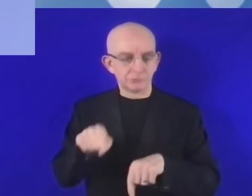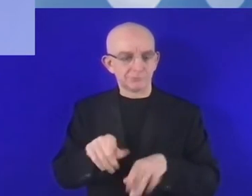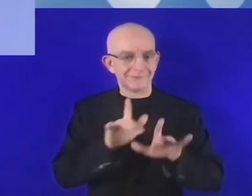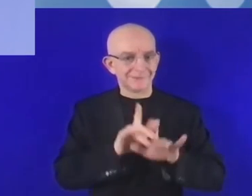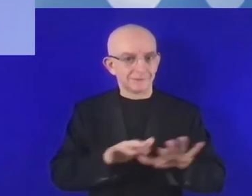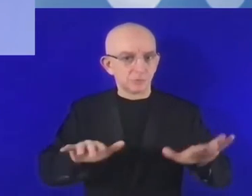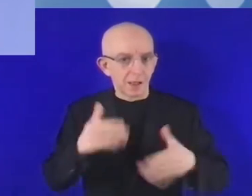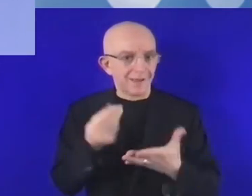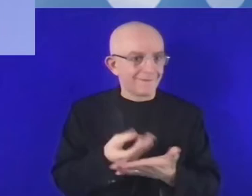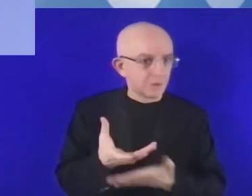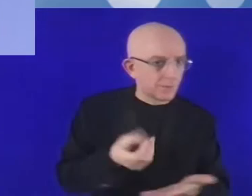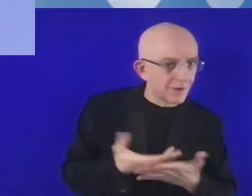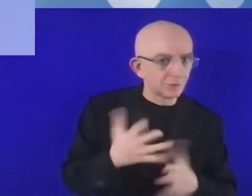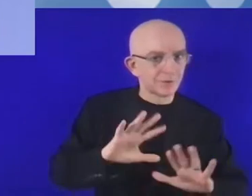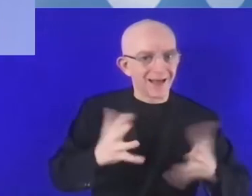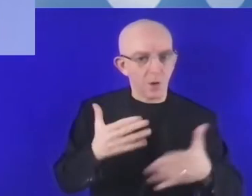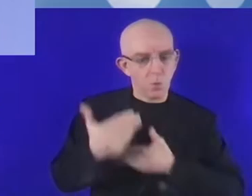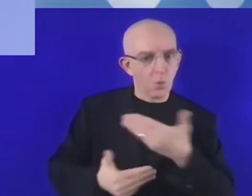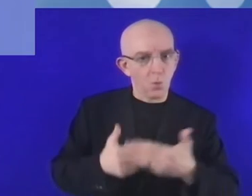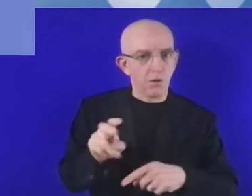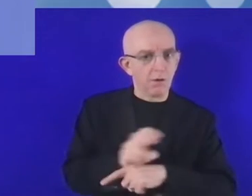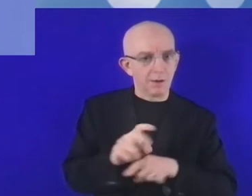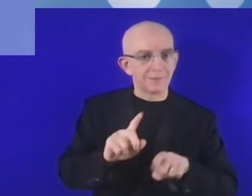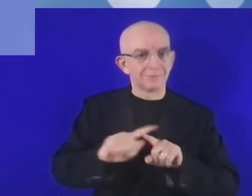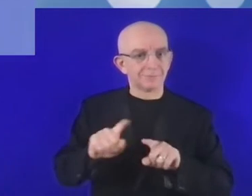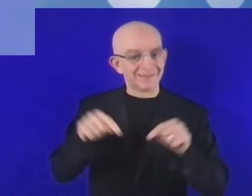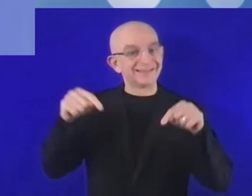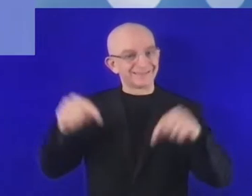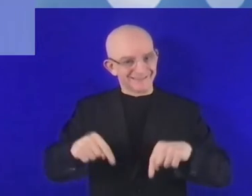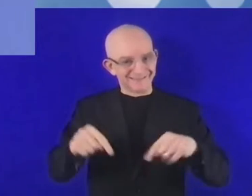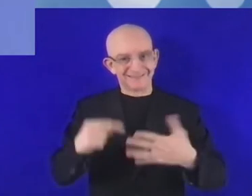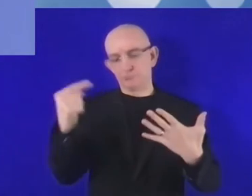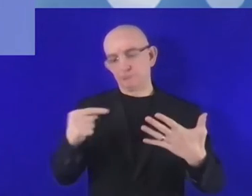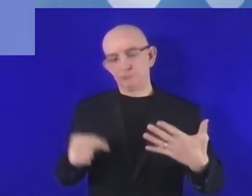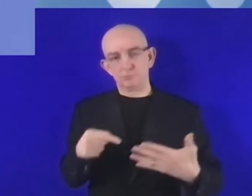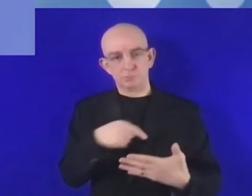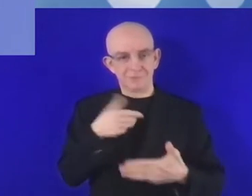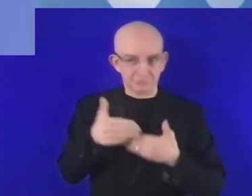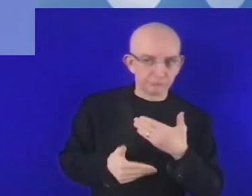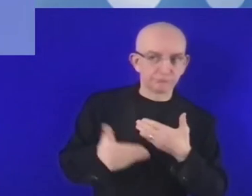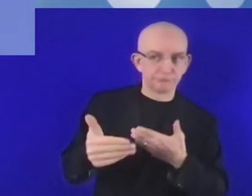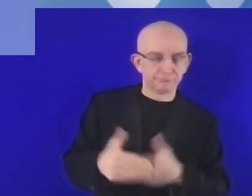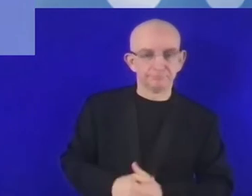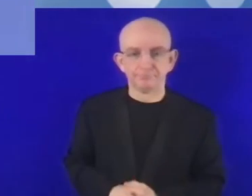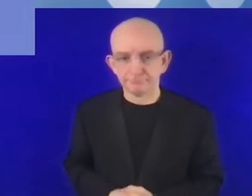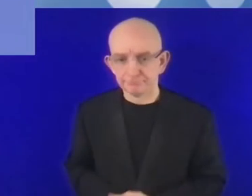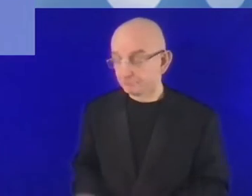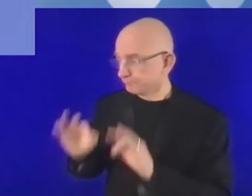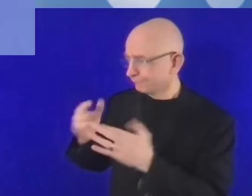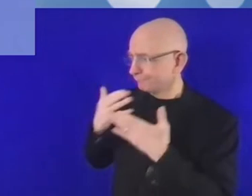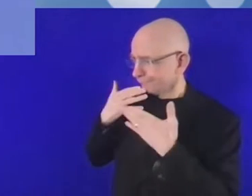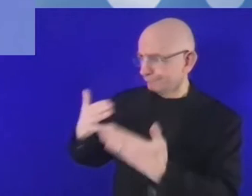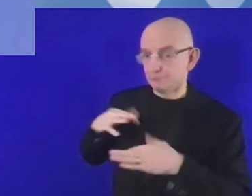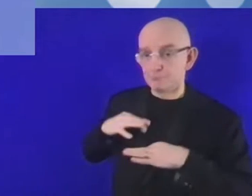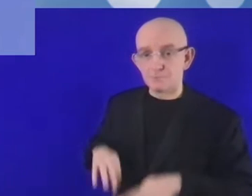Thank you, Minister. Thank you, Minister, for giving us an insight into an Ethiopia perspective. It's really important that you have